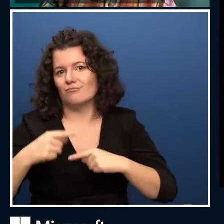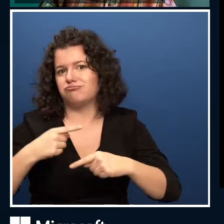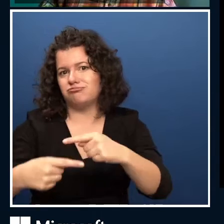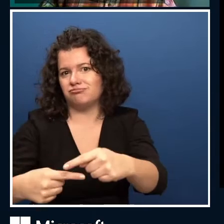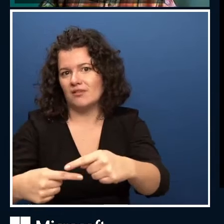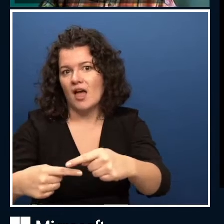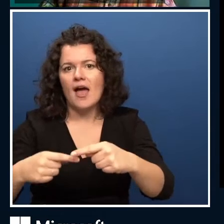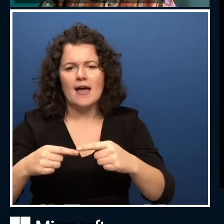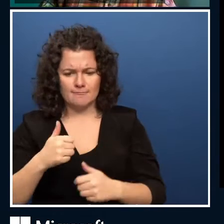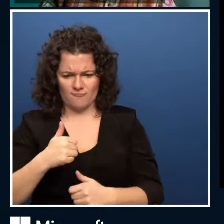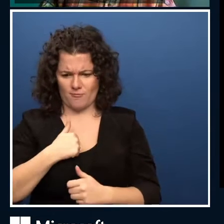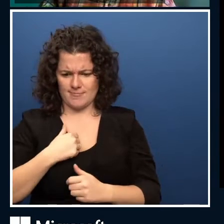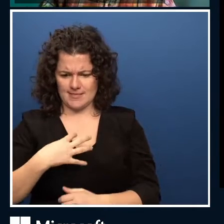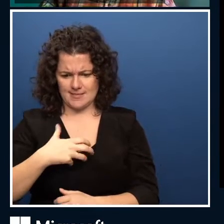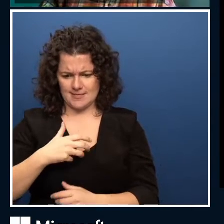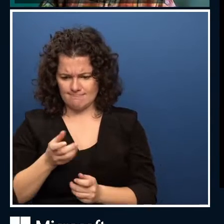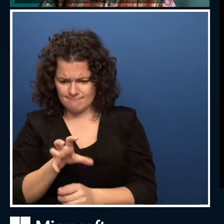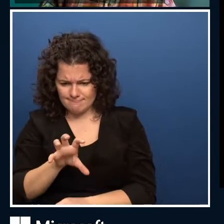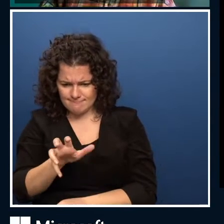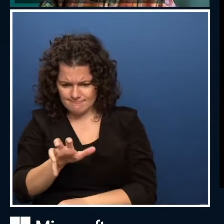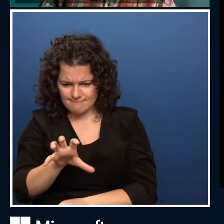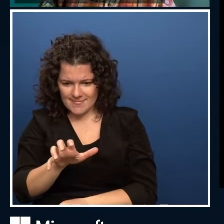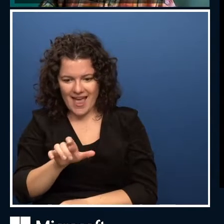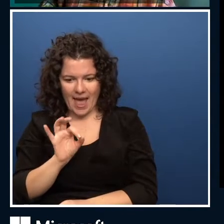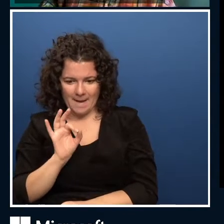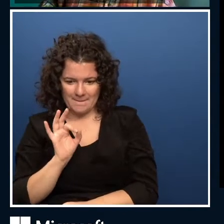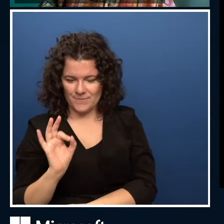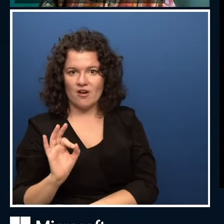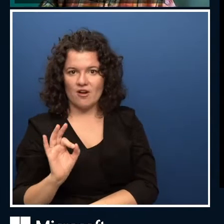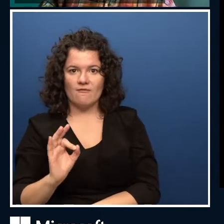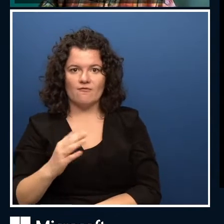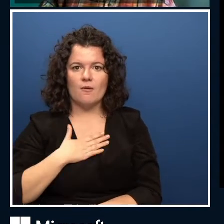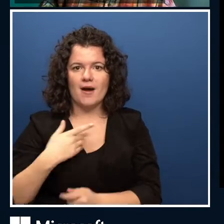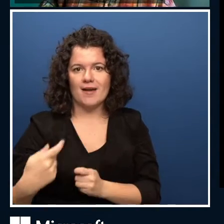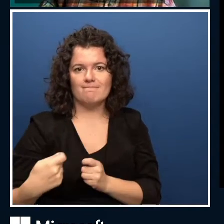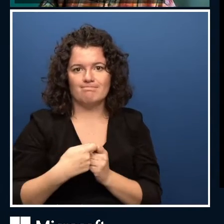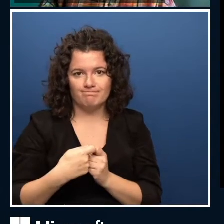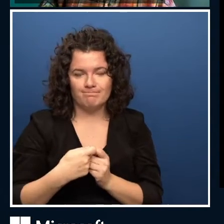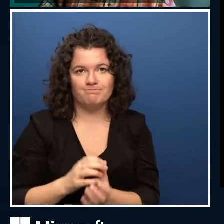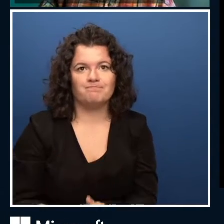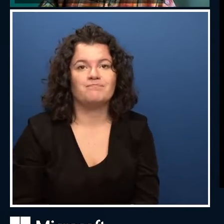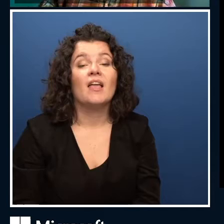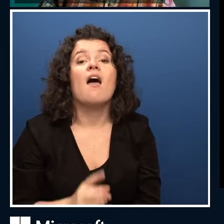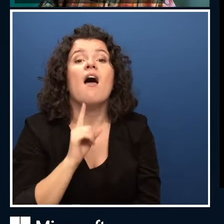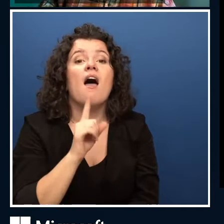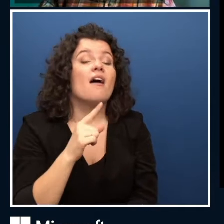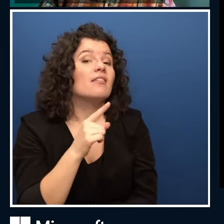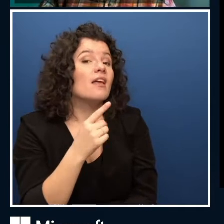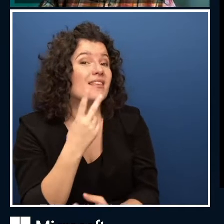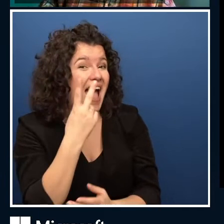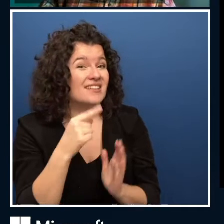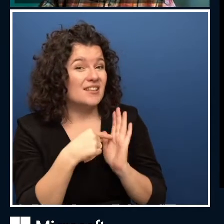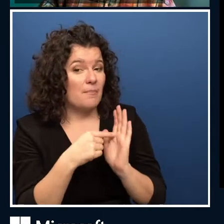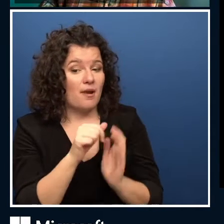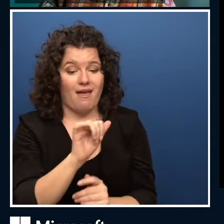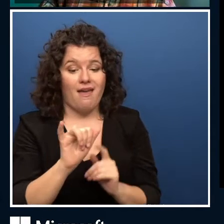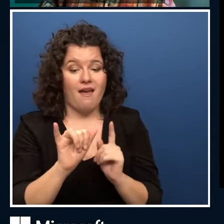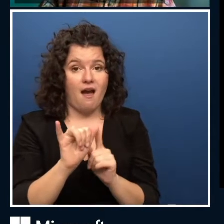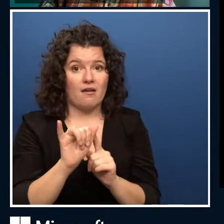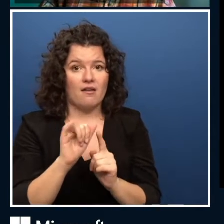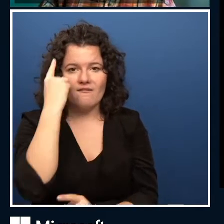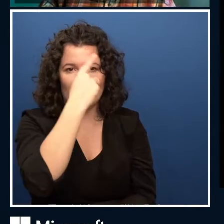So one example is the face API, which does face detection and description, as well as person identification.